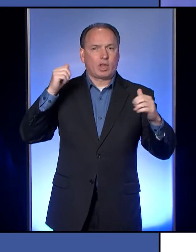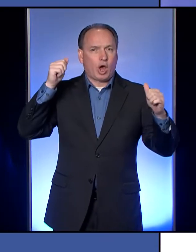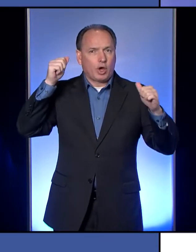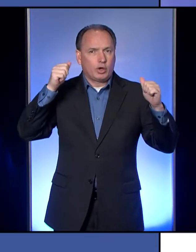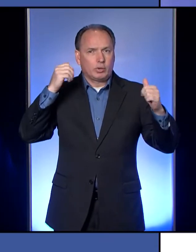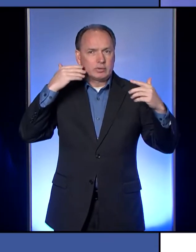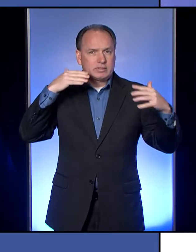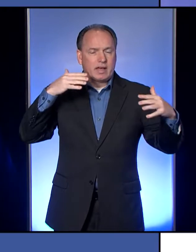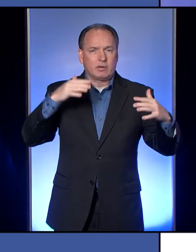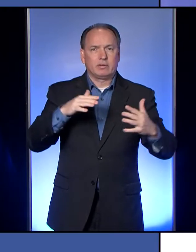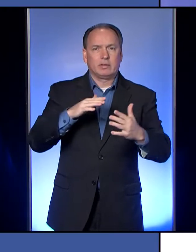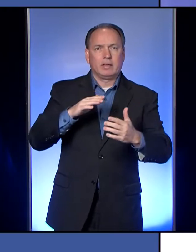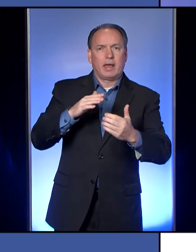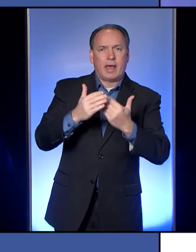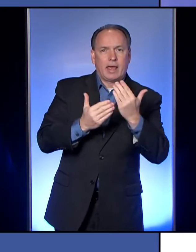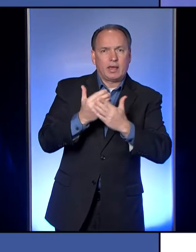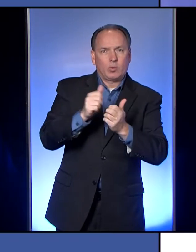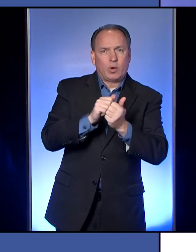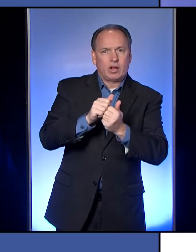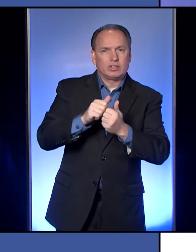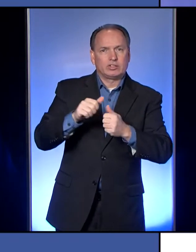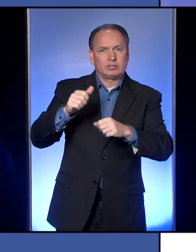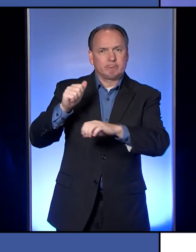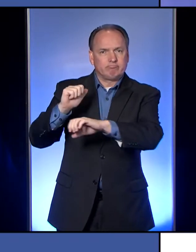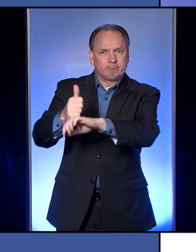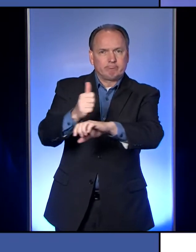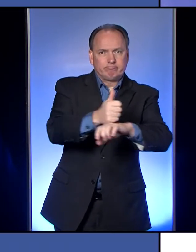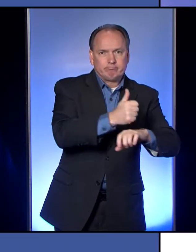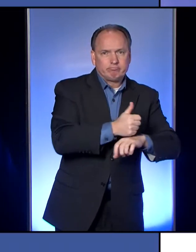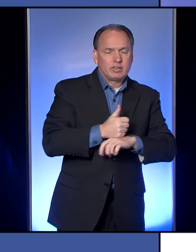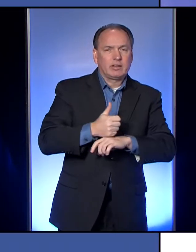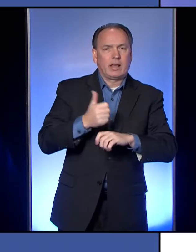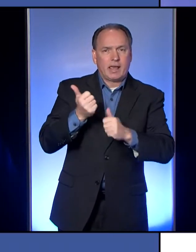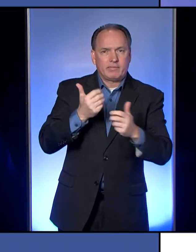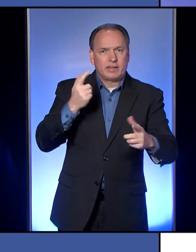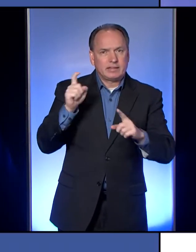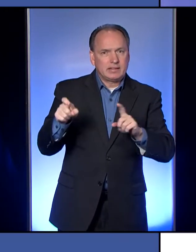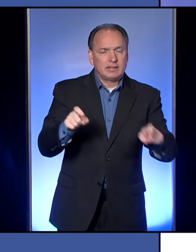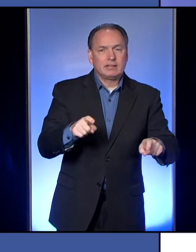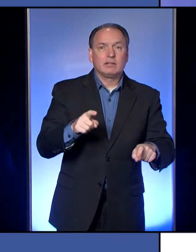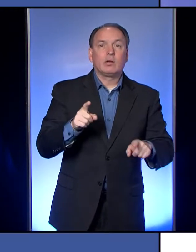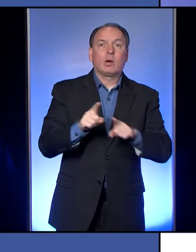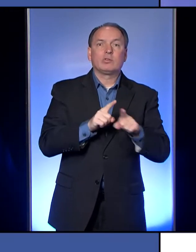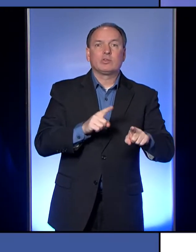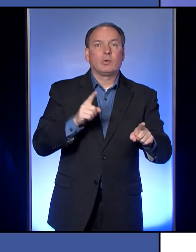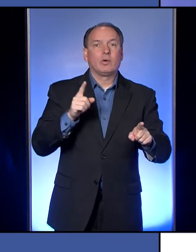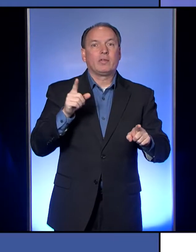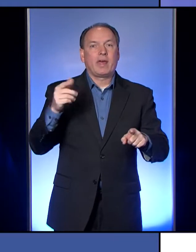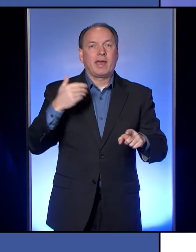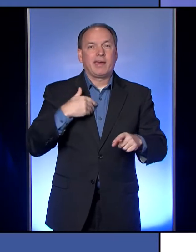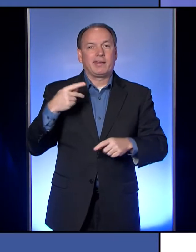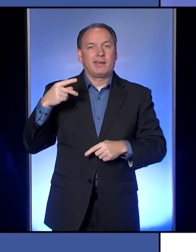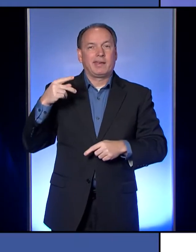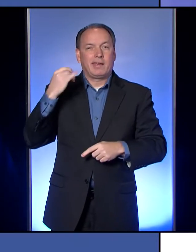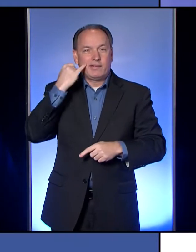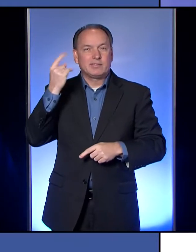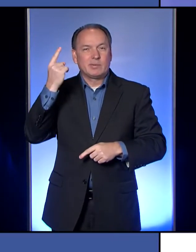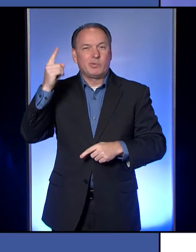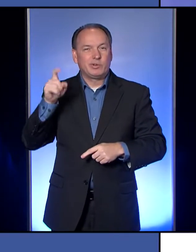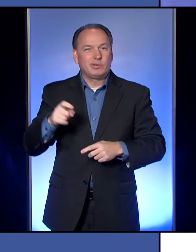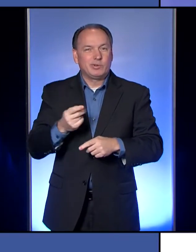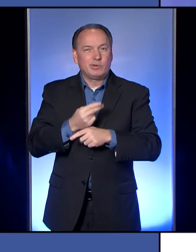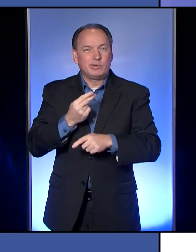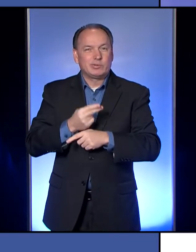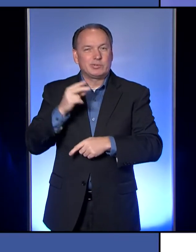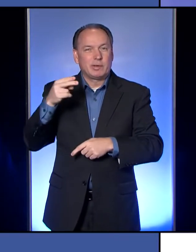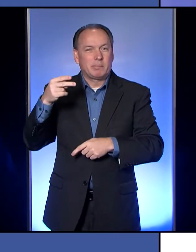soap and paper towels and everything else that was needed. My understanding, even to the point of a pen, if someone is going to use a pen, it was